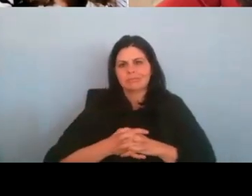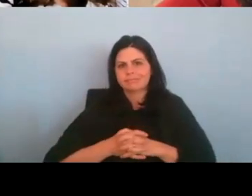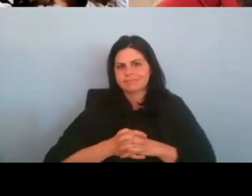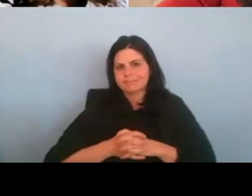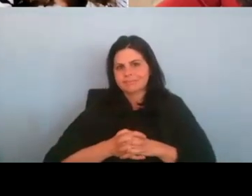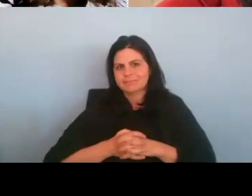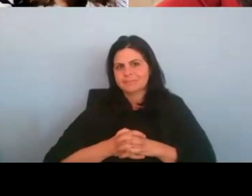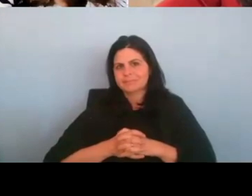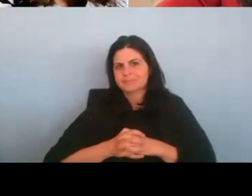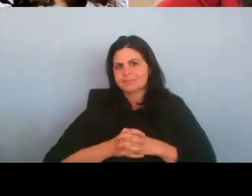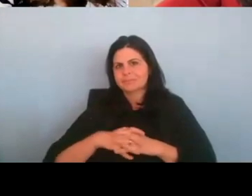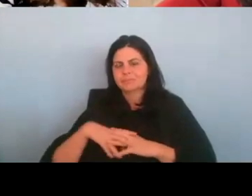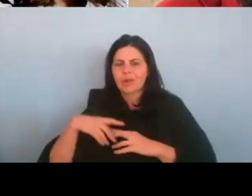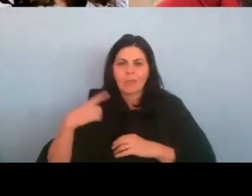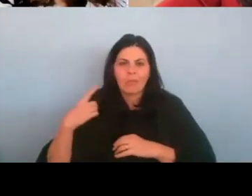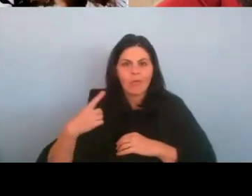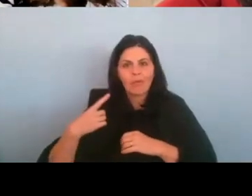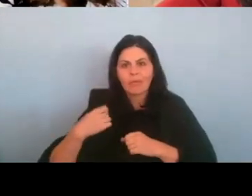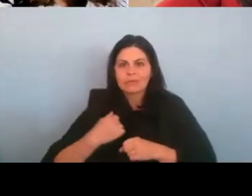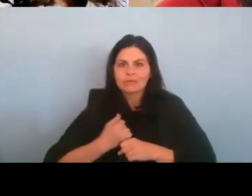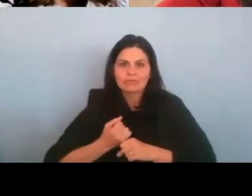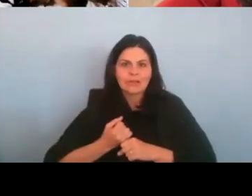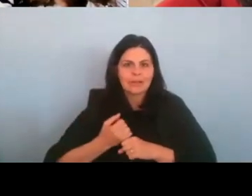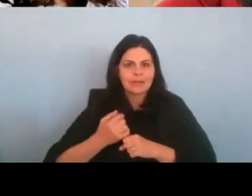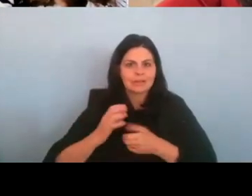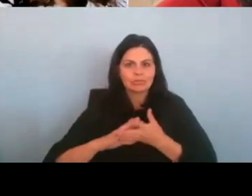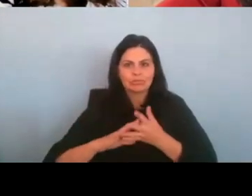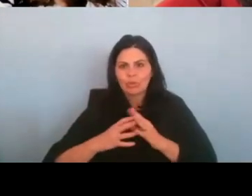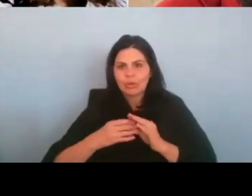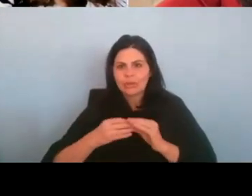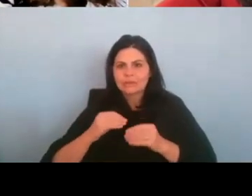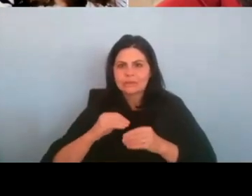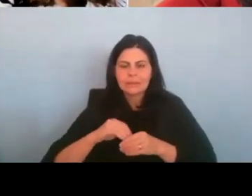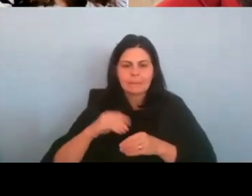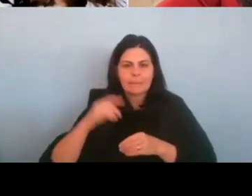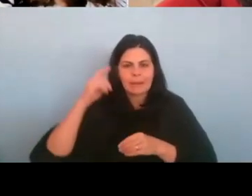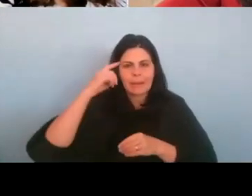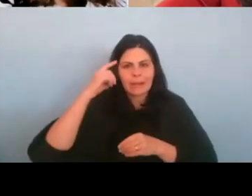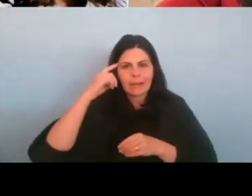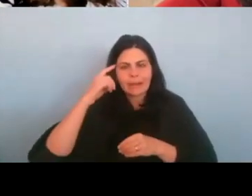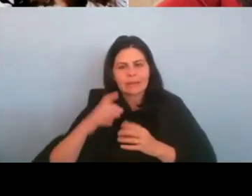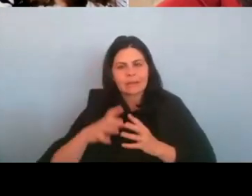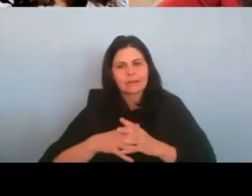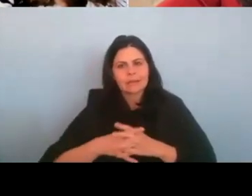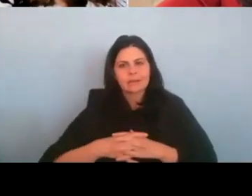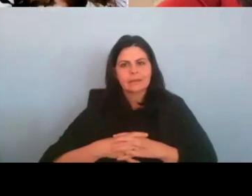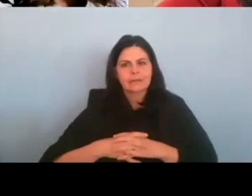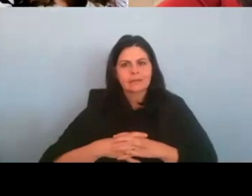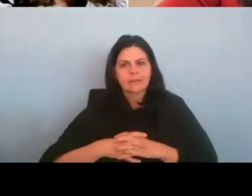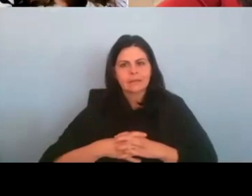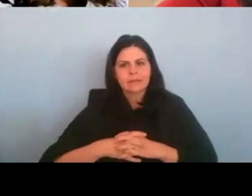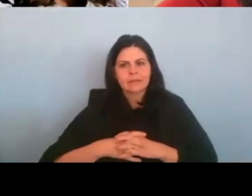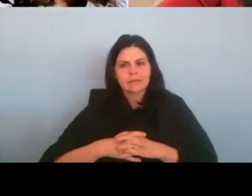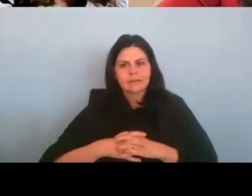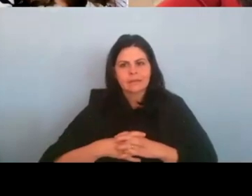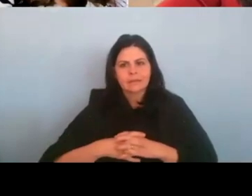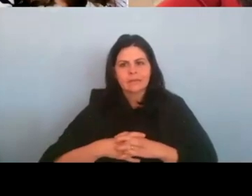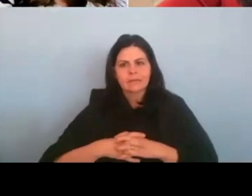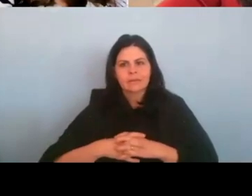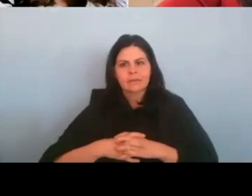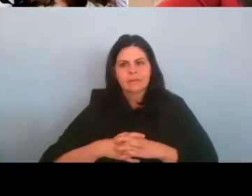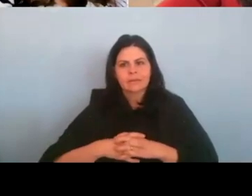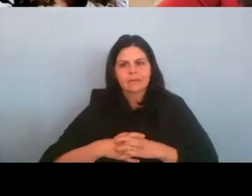I'm sort of always creating stories in my head, um, which, and I'm able to also like